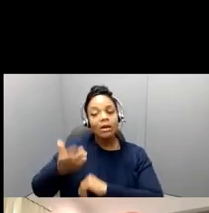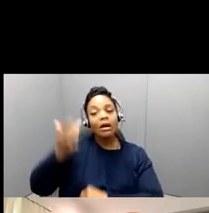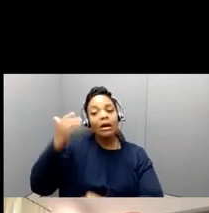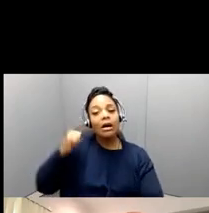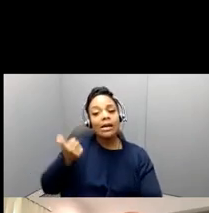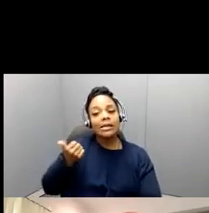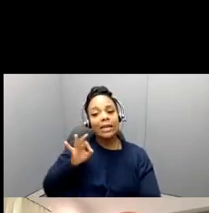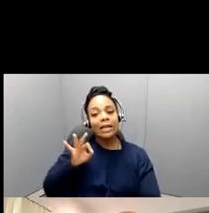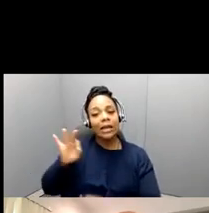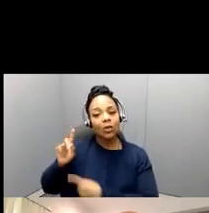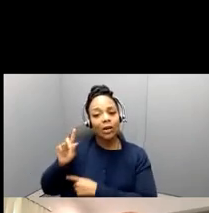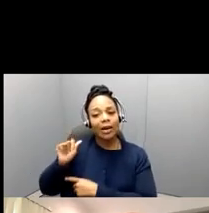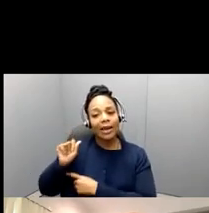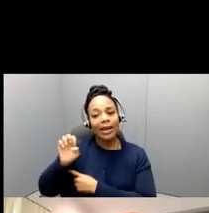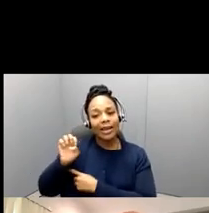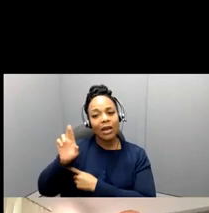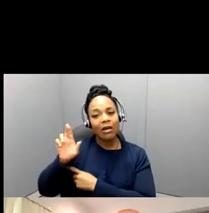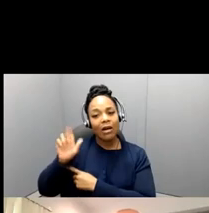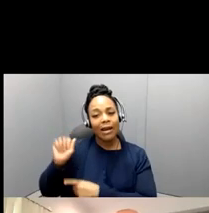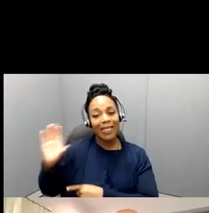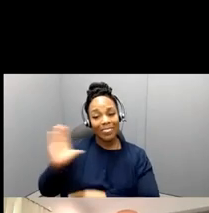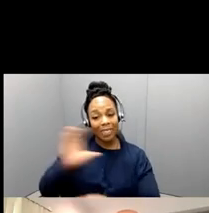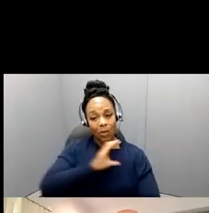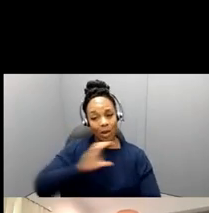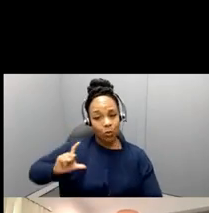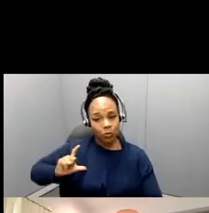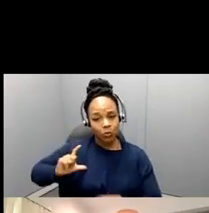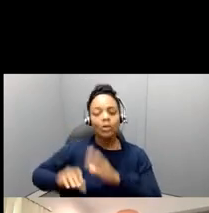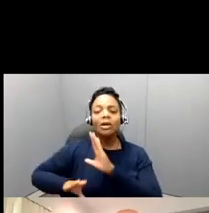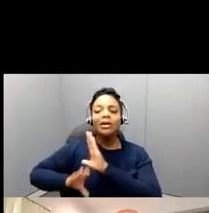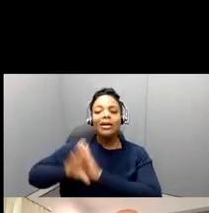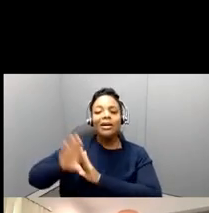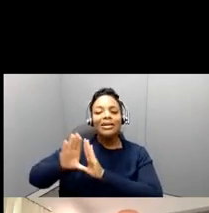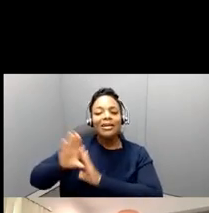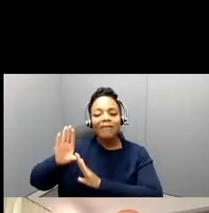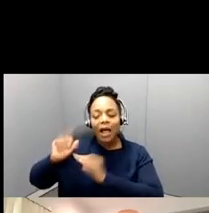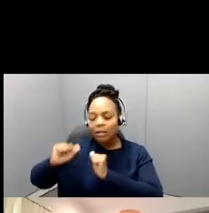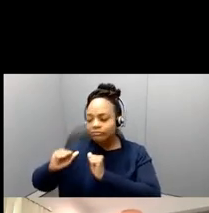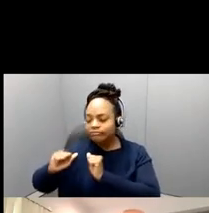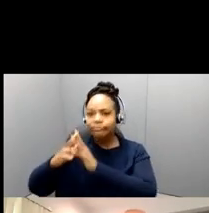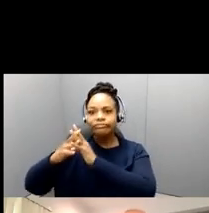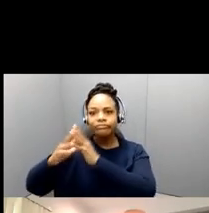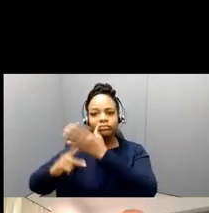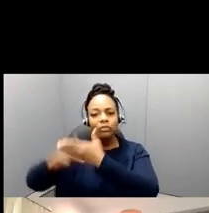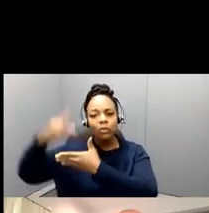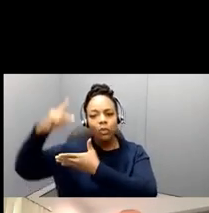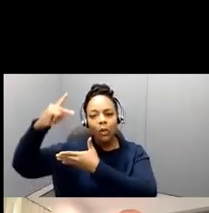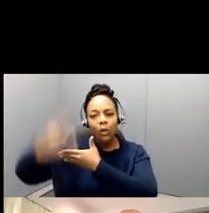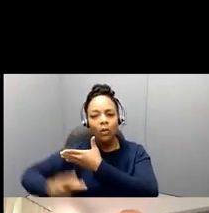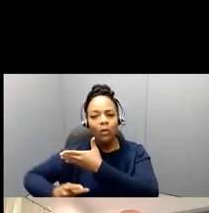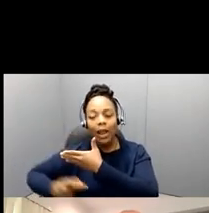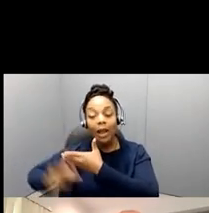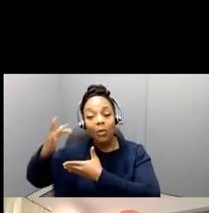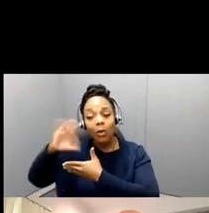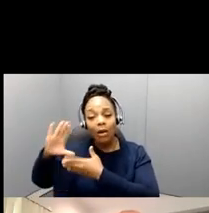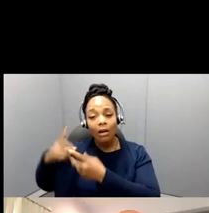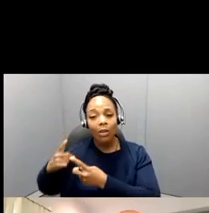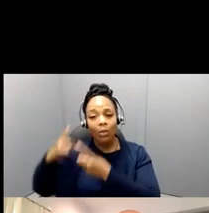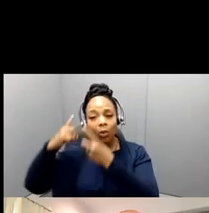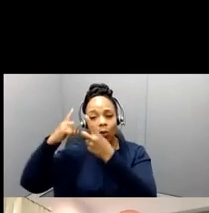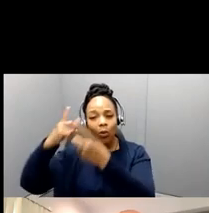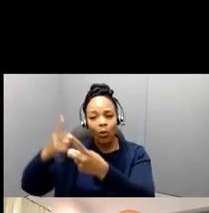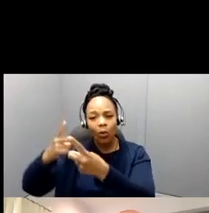the AERA Council developed this program with the aim of increasing the number